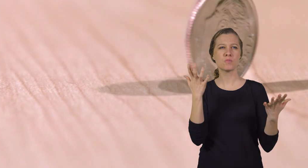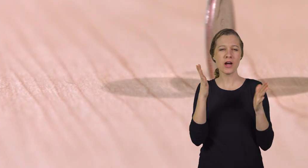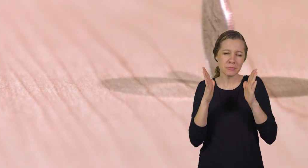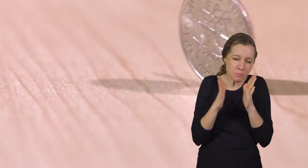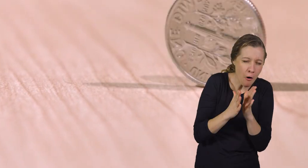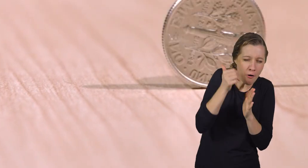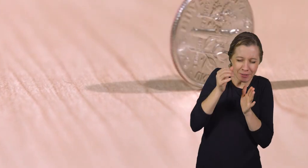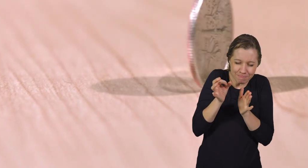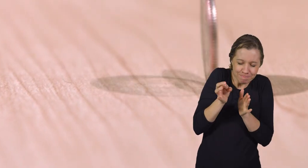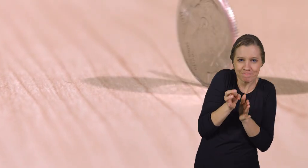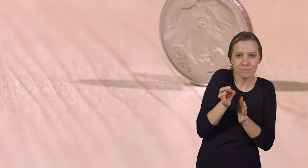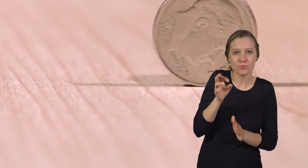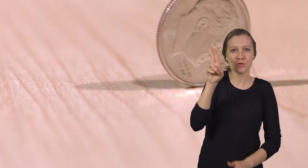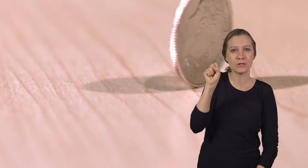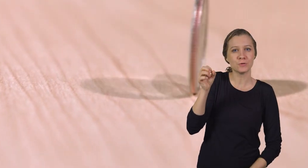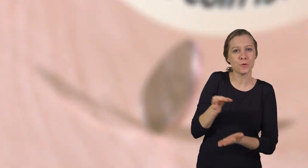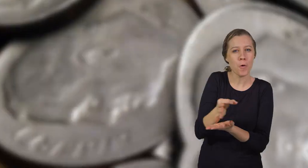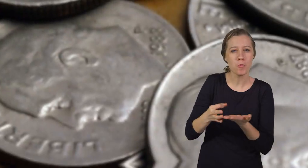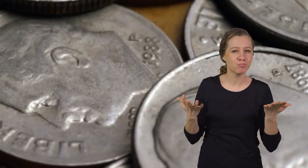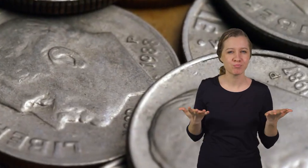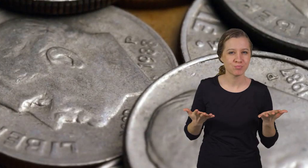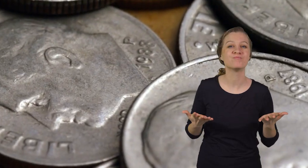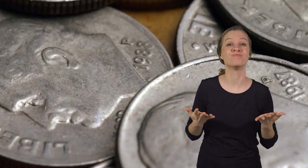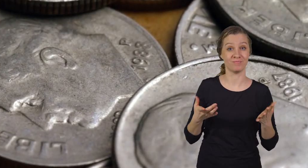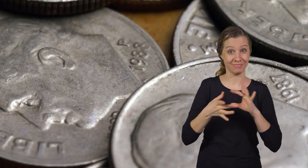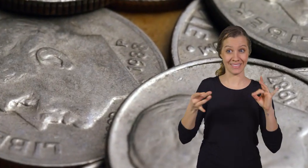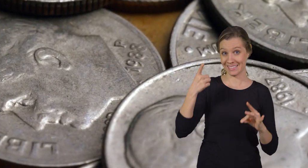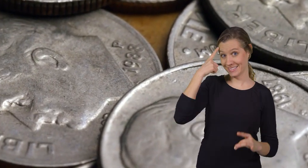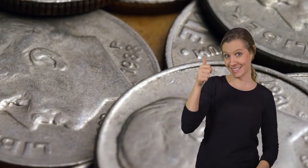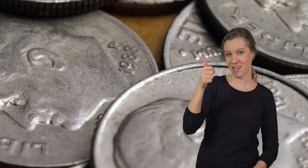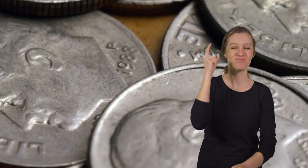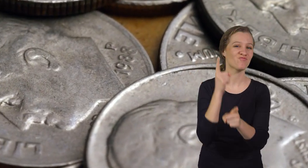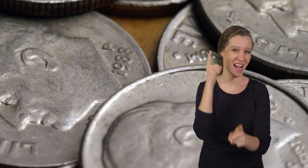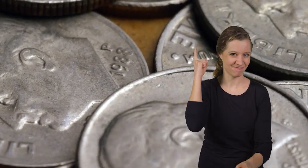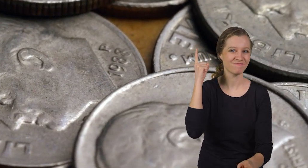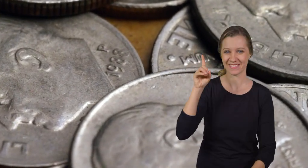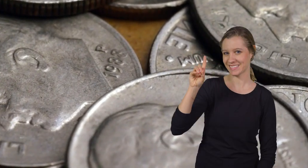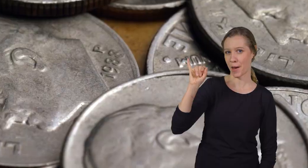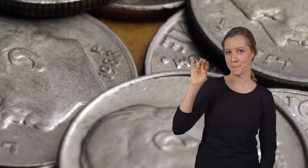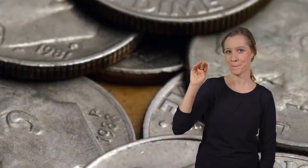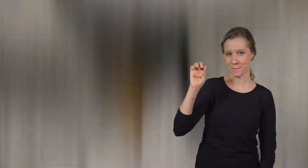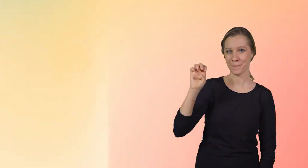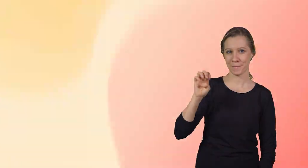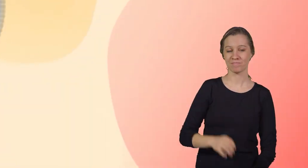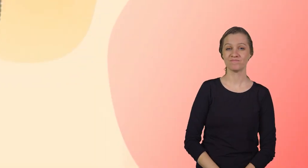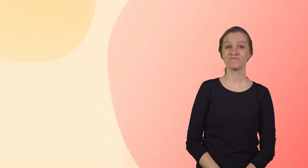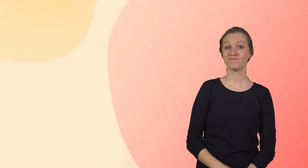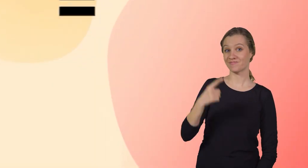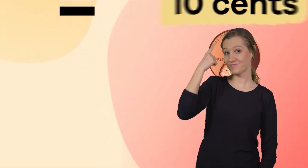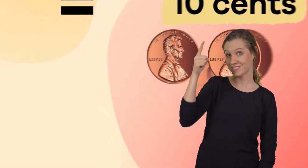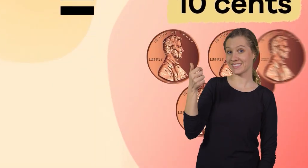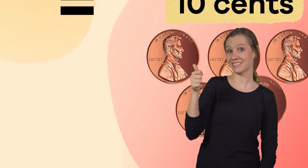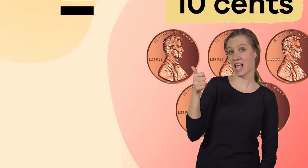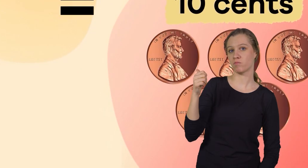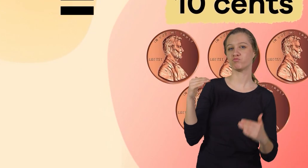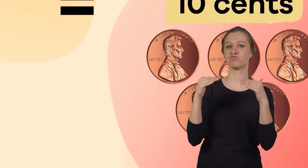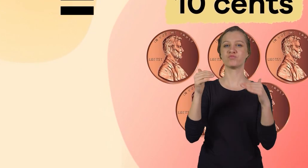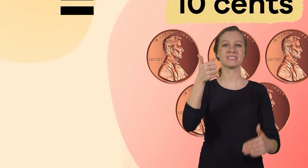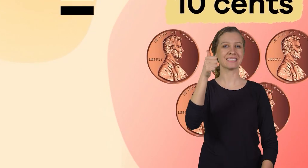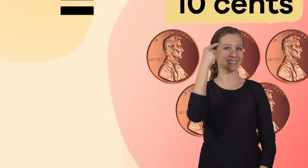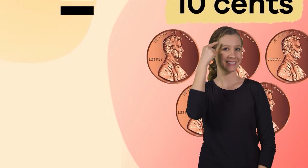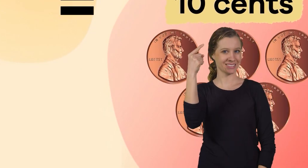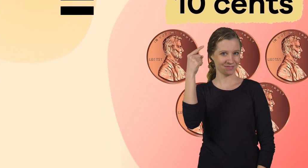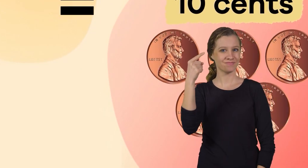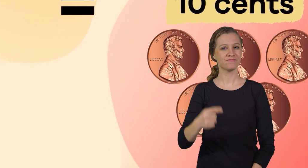smallest sized US coin is? If you said dime, you are correct. A dime is equal to 10